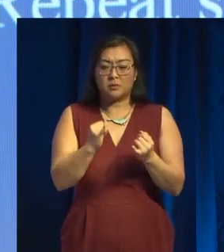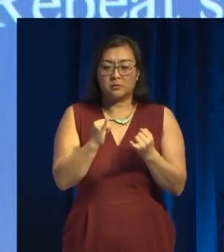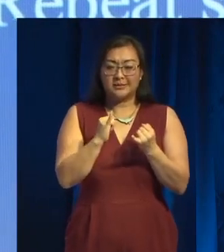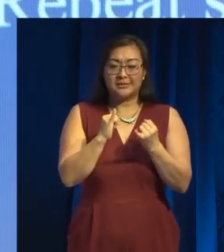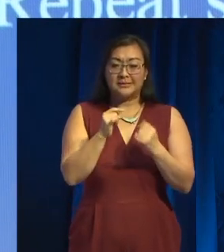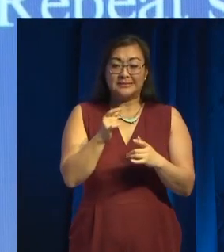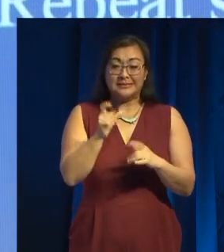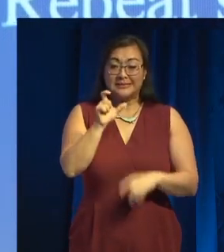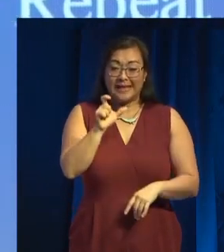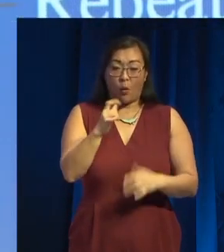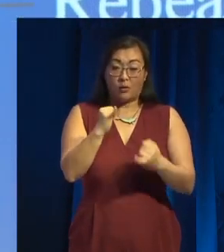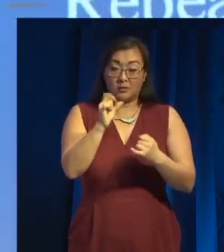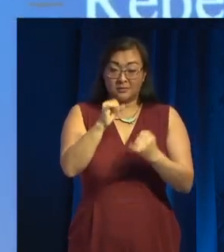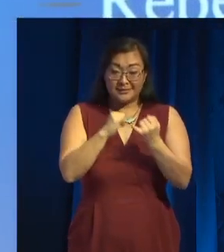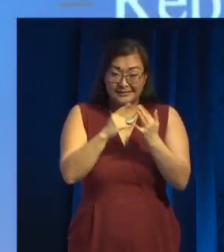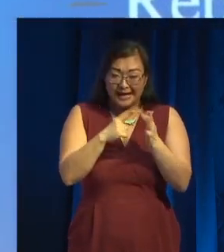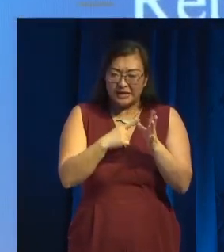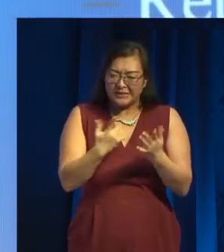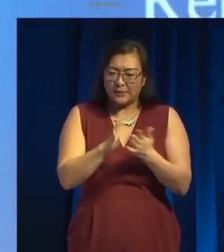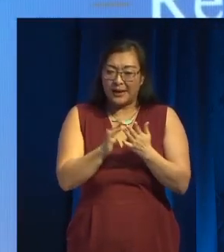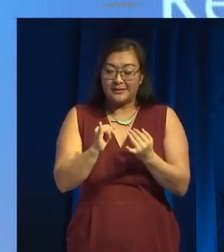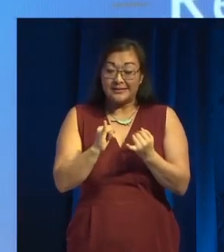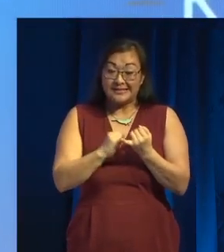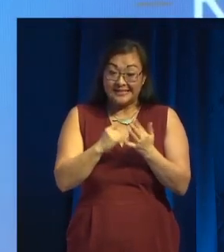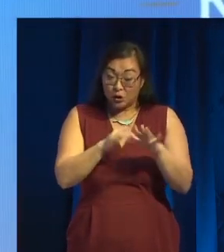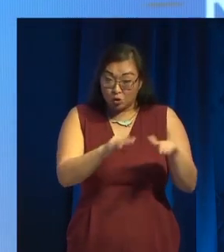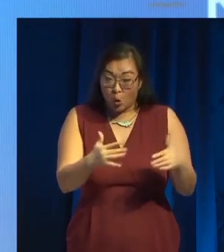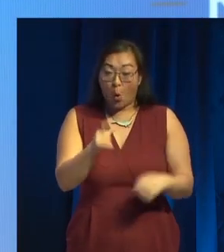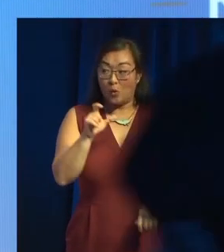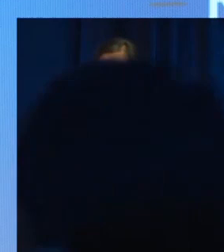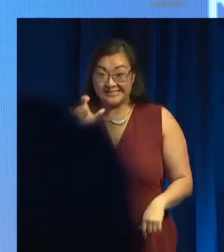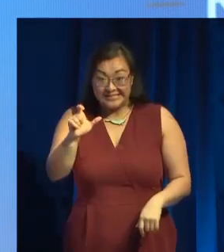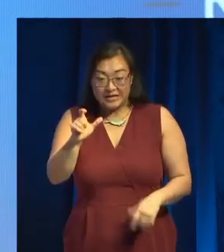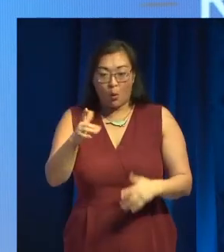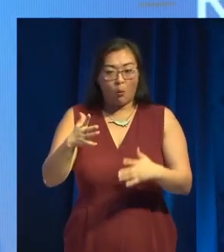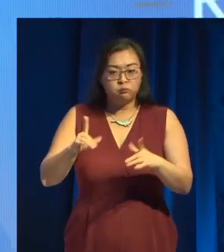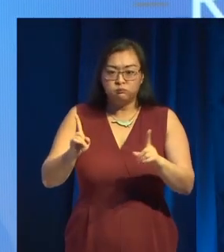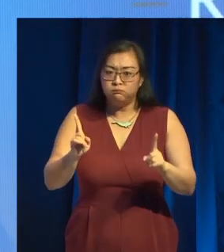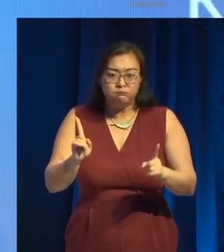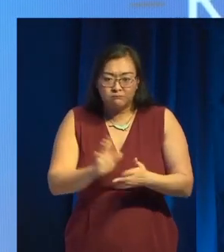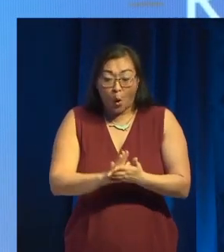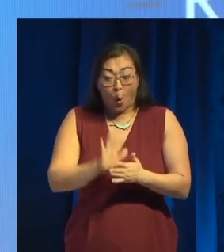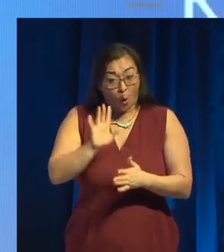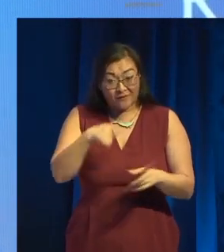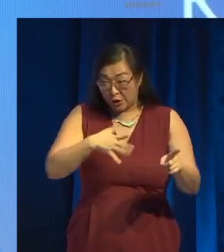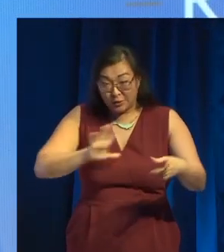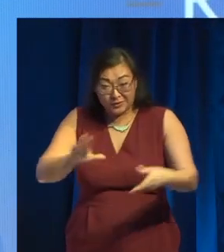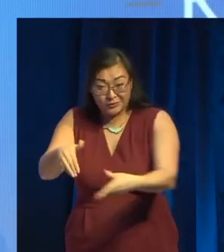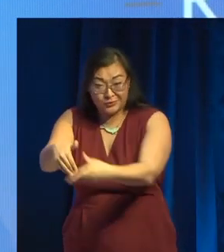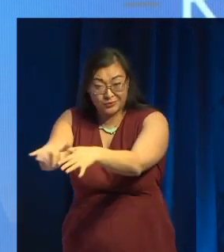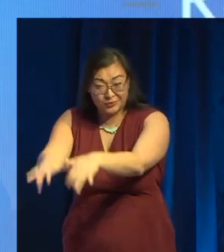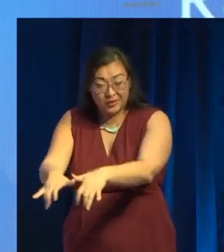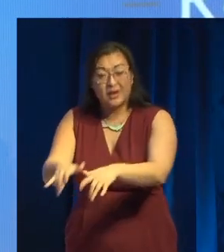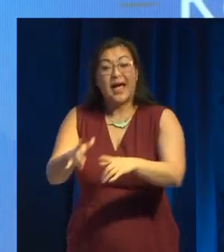programming language? What? So, you have to do all of this work ahead of time. There's no visual clues. So, hang glider, for example.